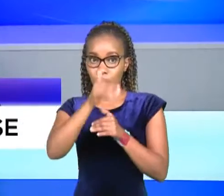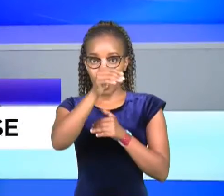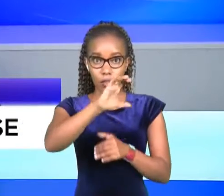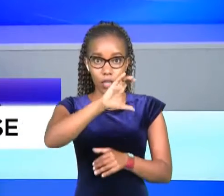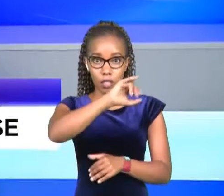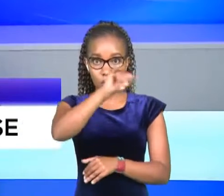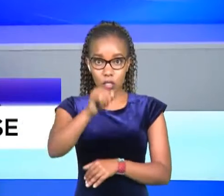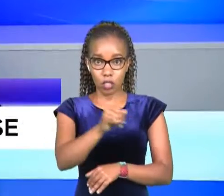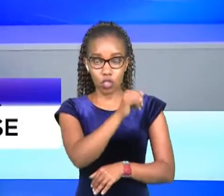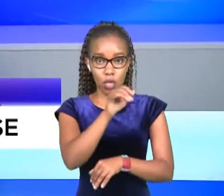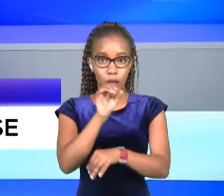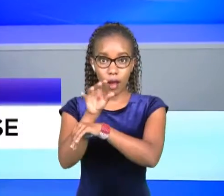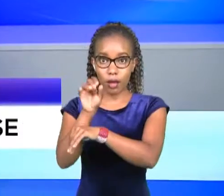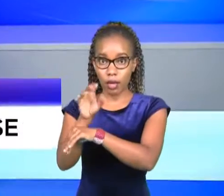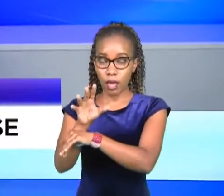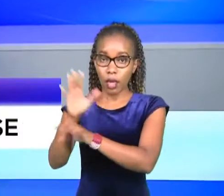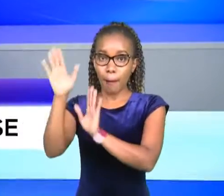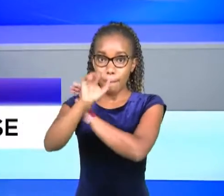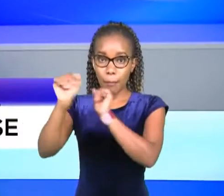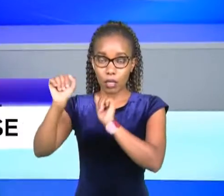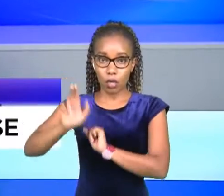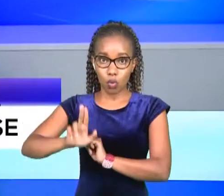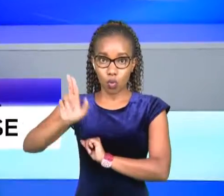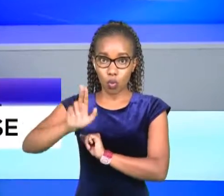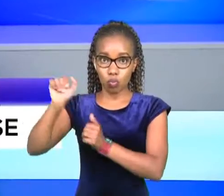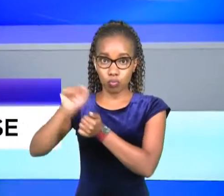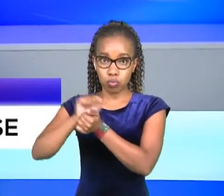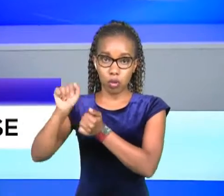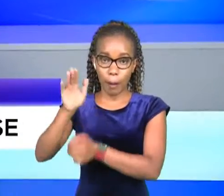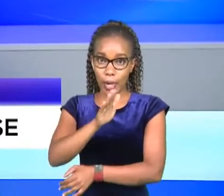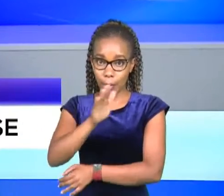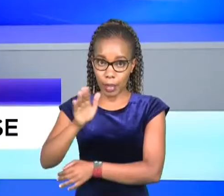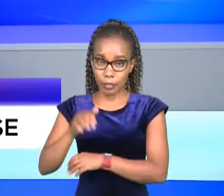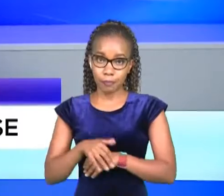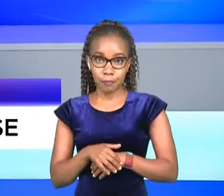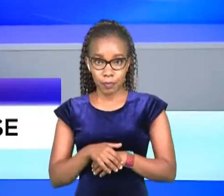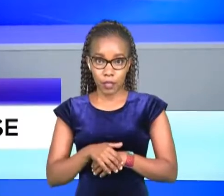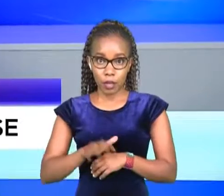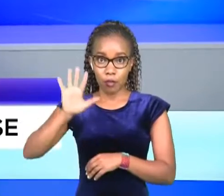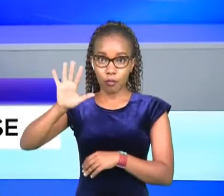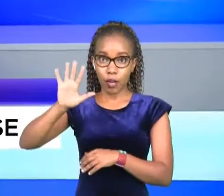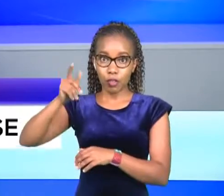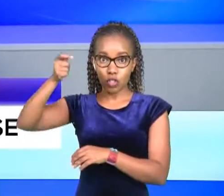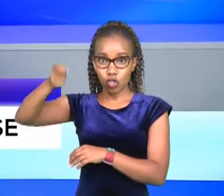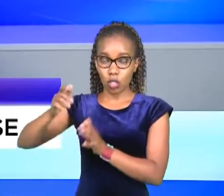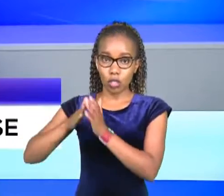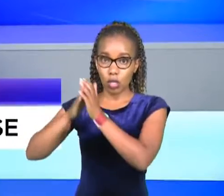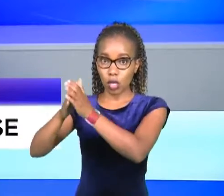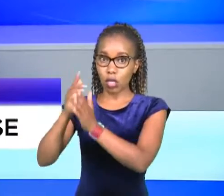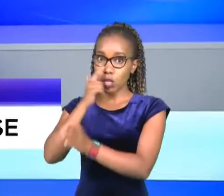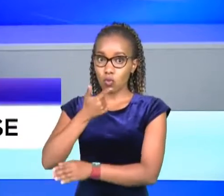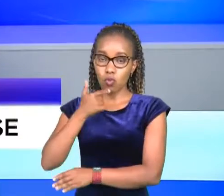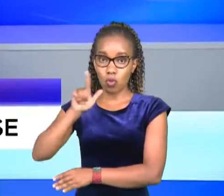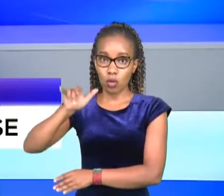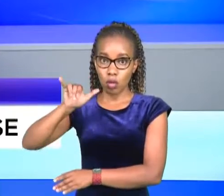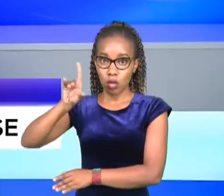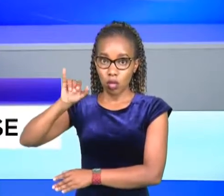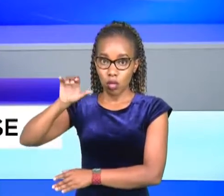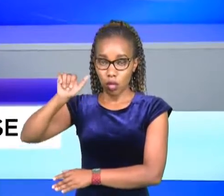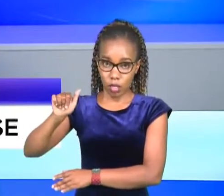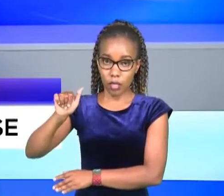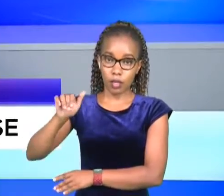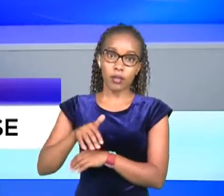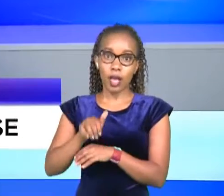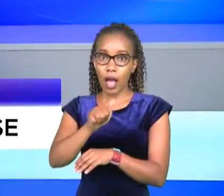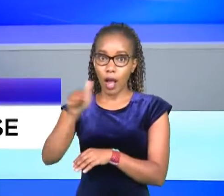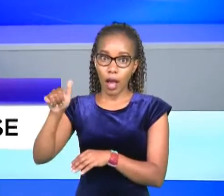maraga's advisory to president uru kenyatta to dissolve the parliament the five judges will be led by justice lydia chode justices